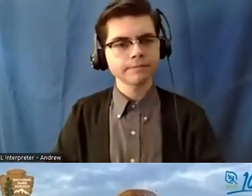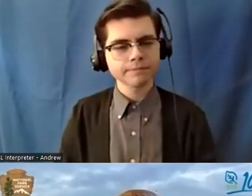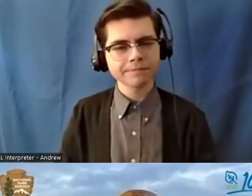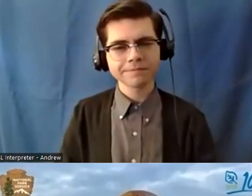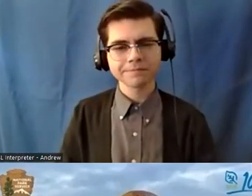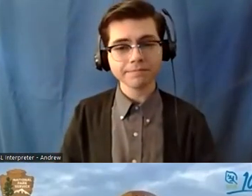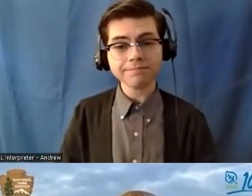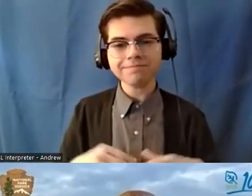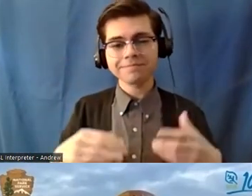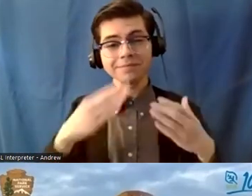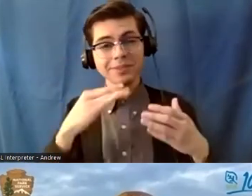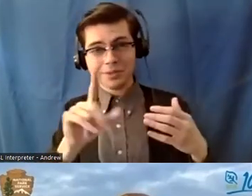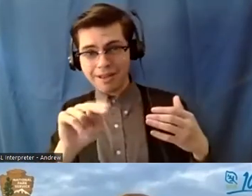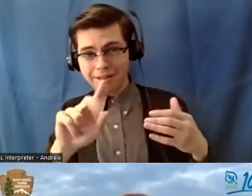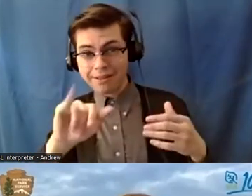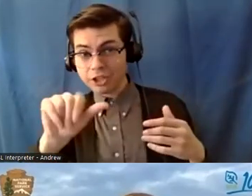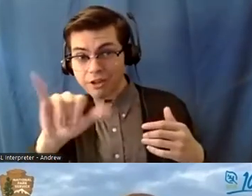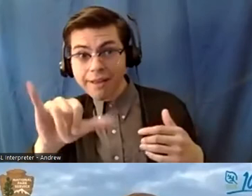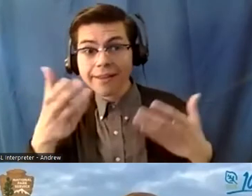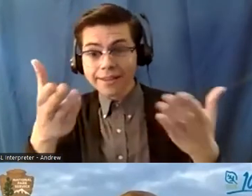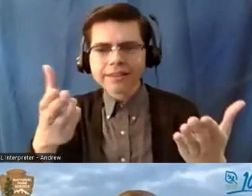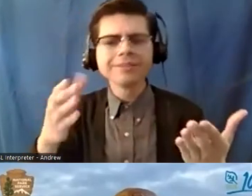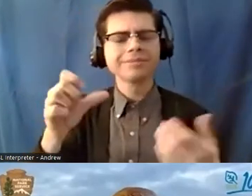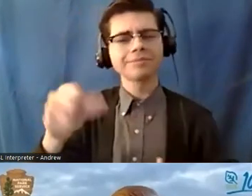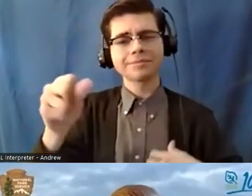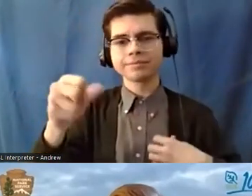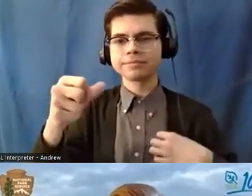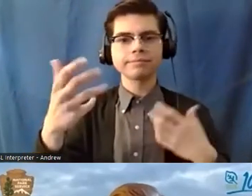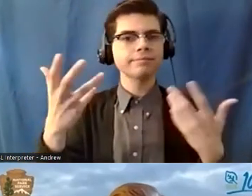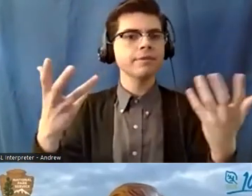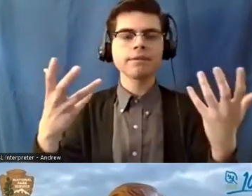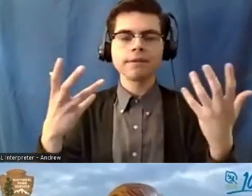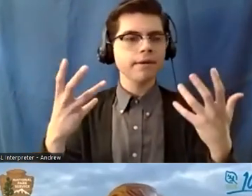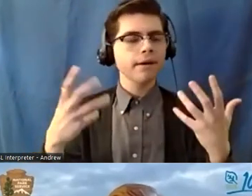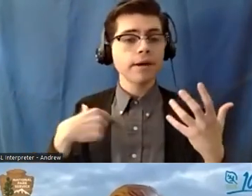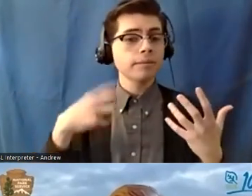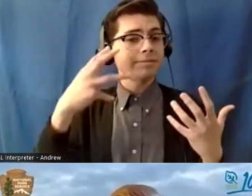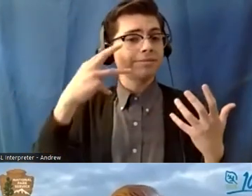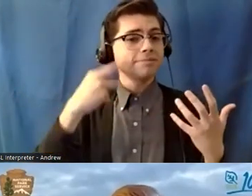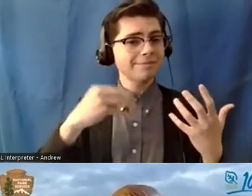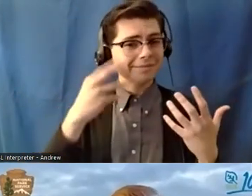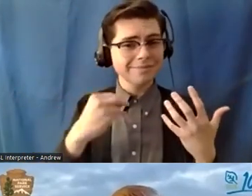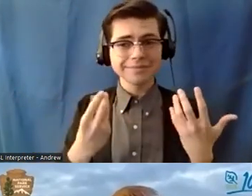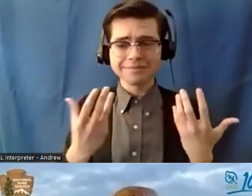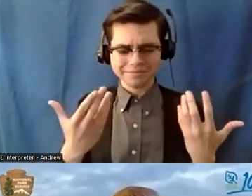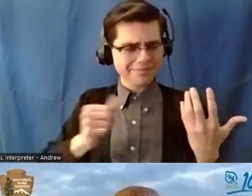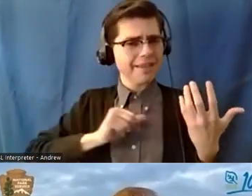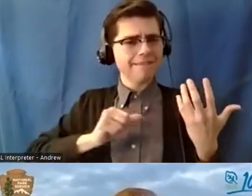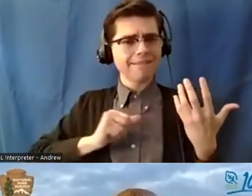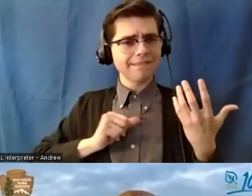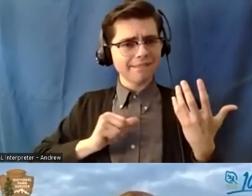thank you donna jay yeah i mean i experienced such tremendous growth um